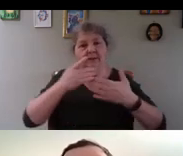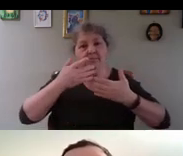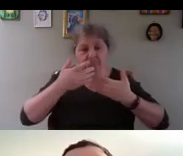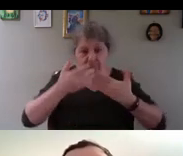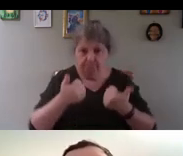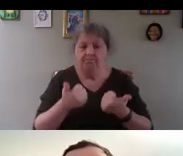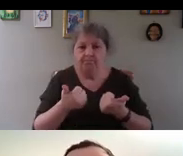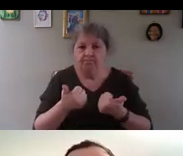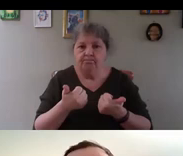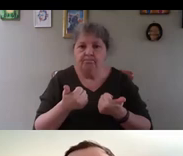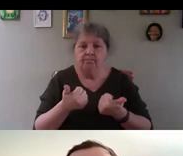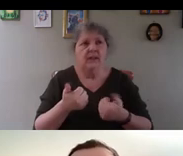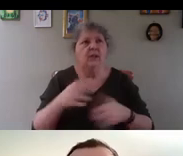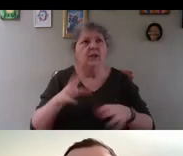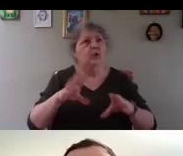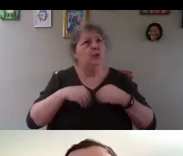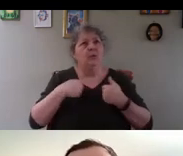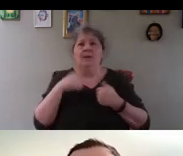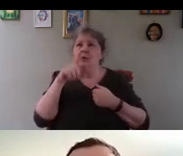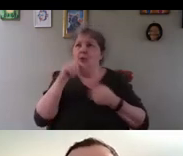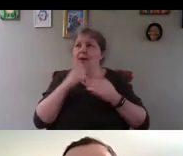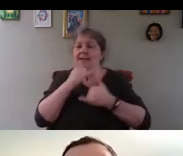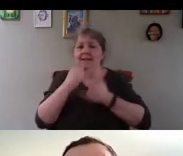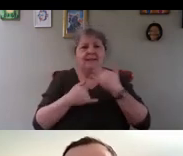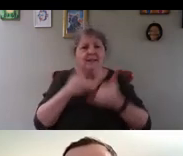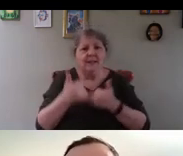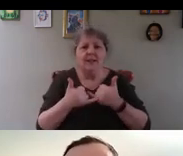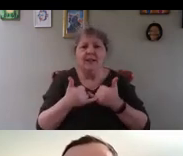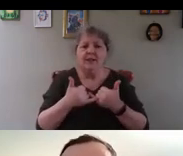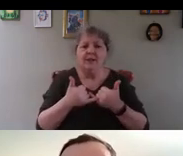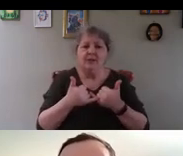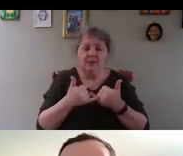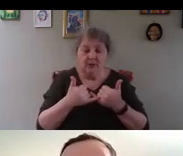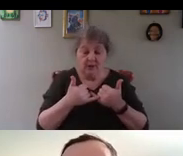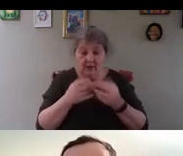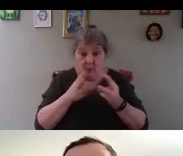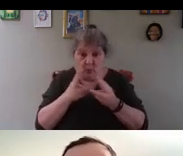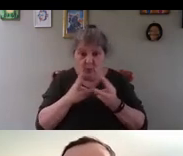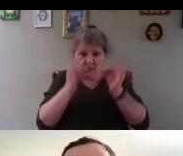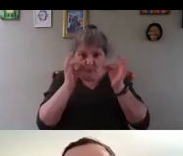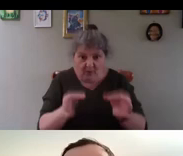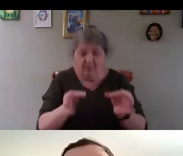because it took me 20 years to get something, you know, that works perfectly. So, it's